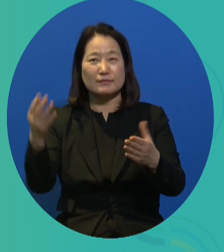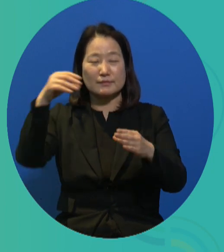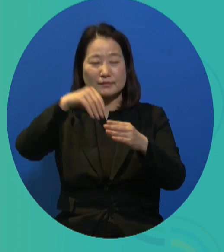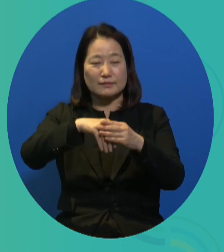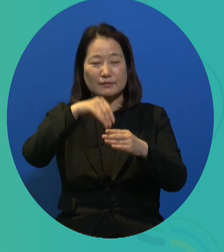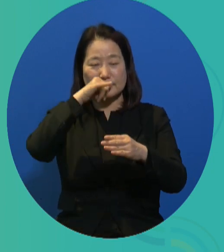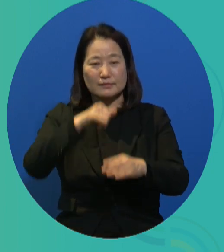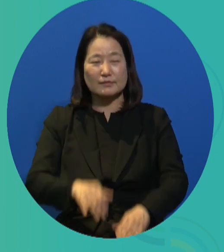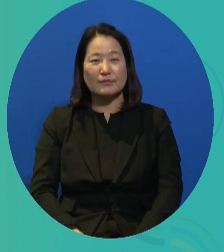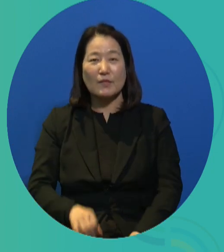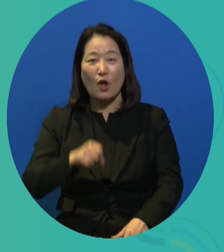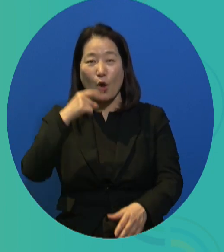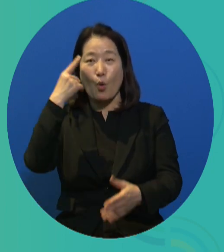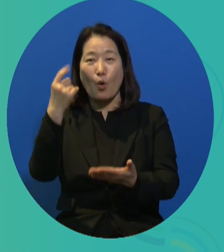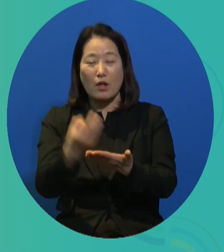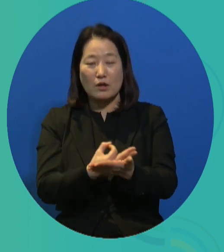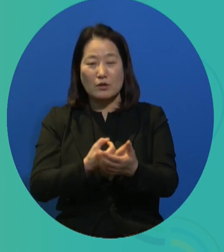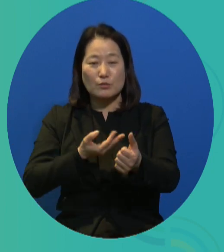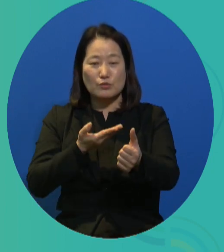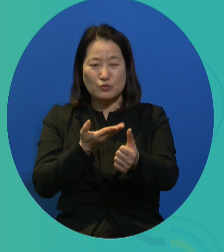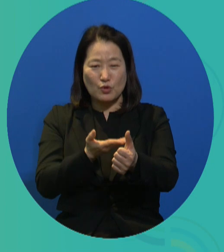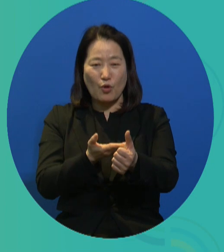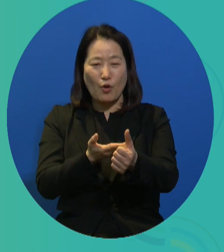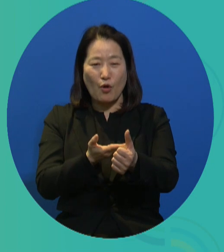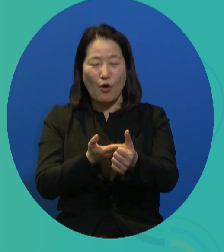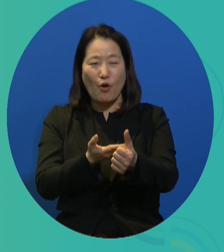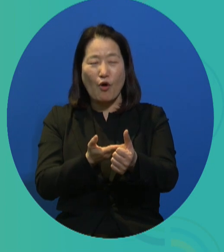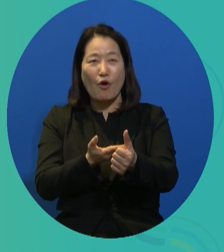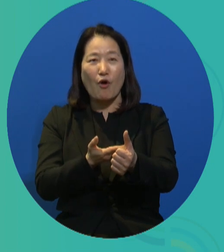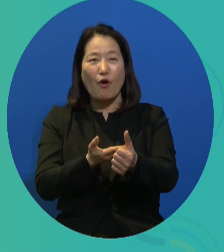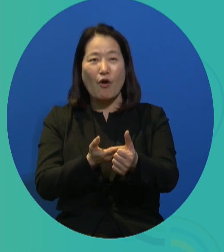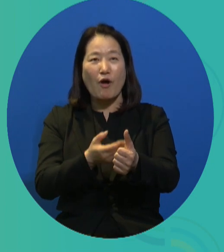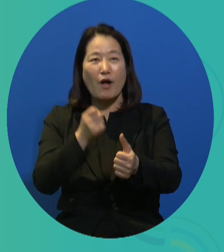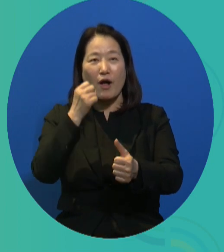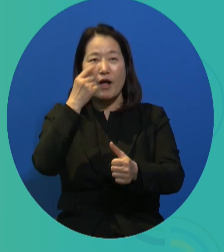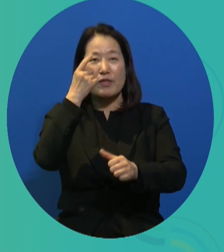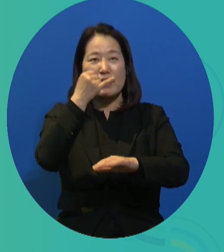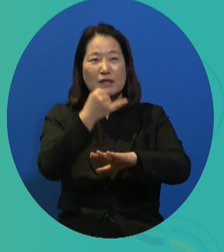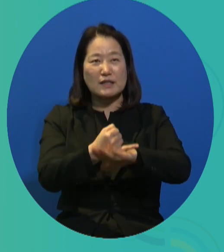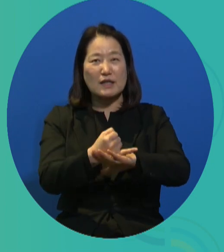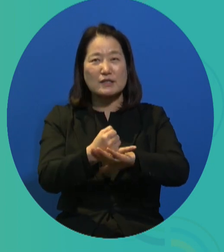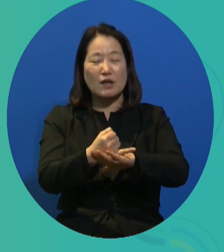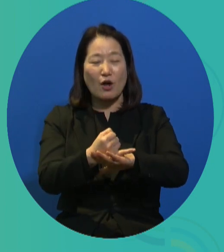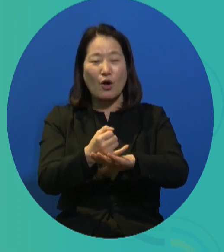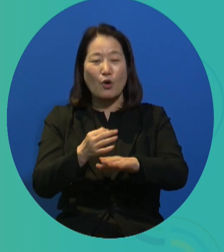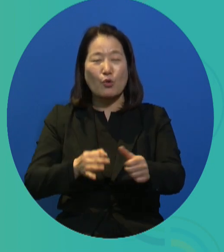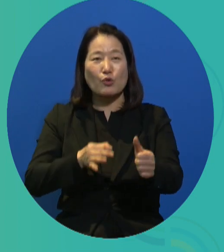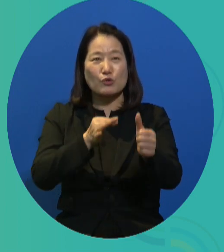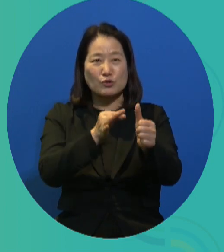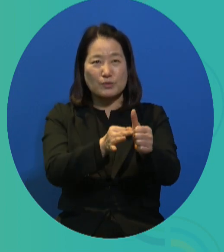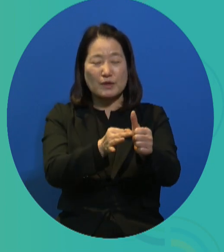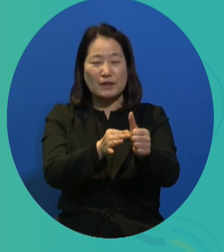expertise, that is also compensated. The compensation is minimum wage.